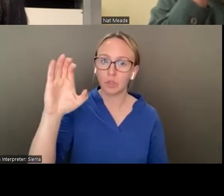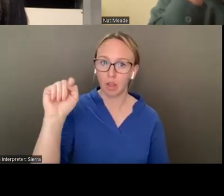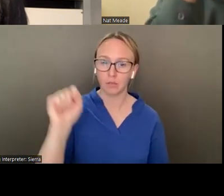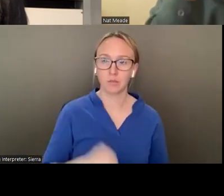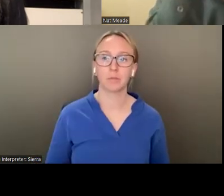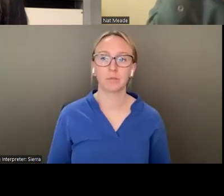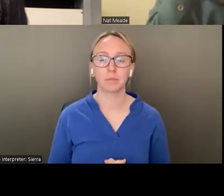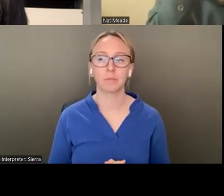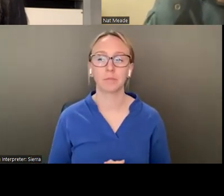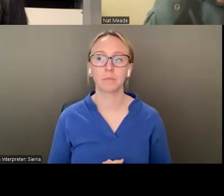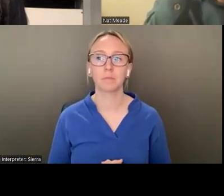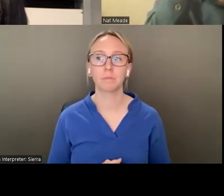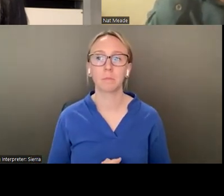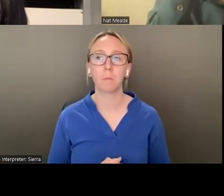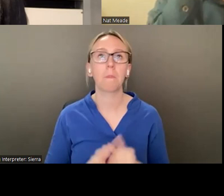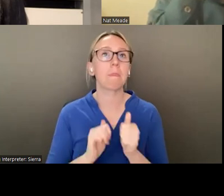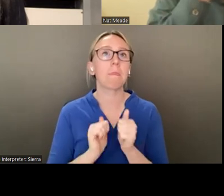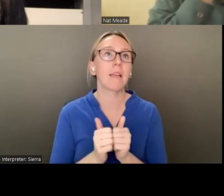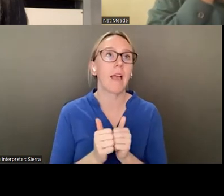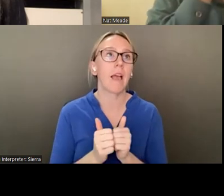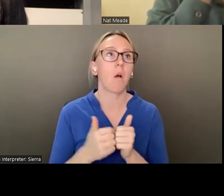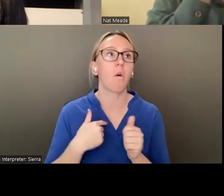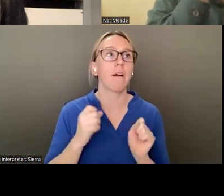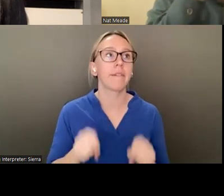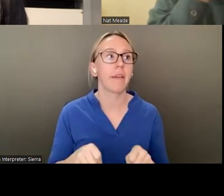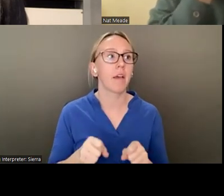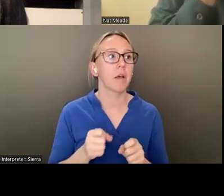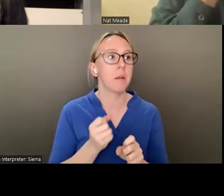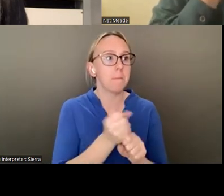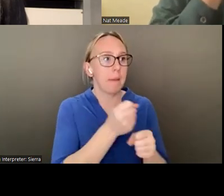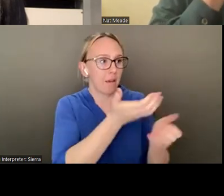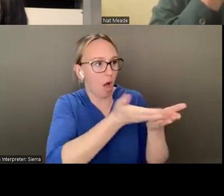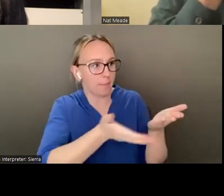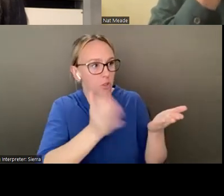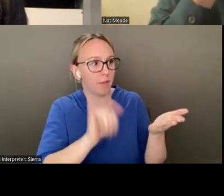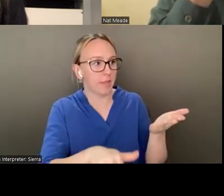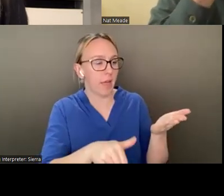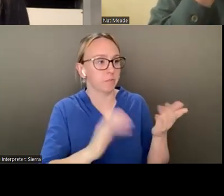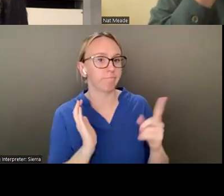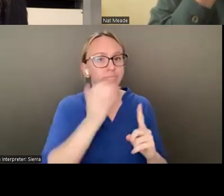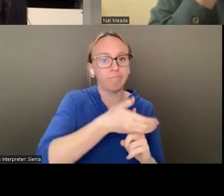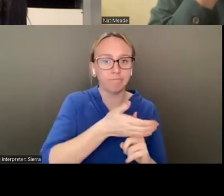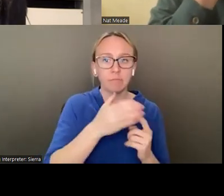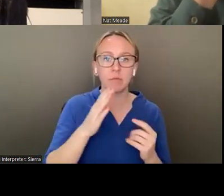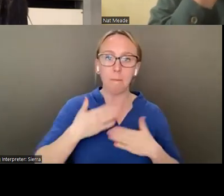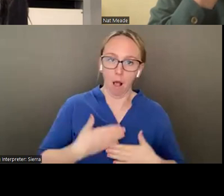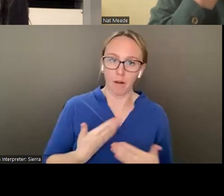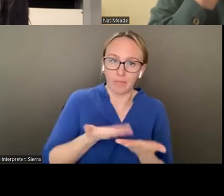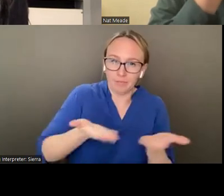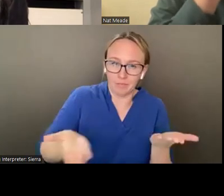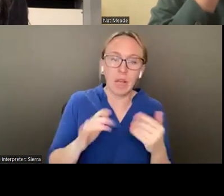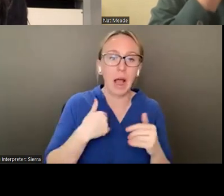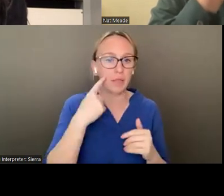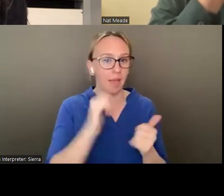embody bodily qualities or corporeal qualities. I think about how we interpret objects,